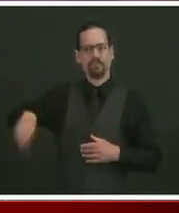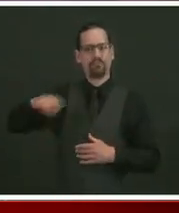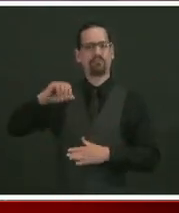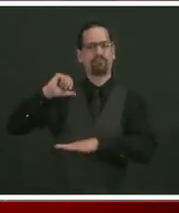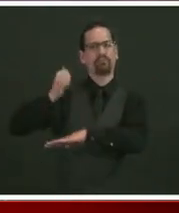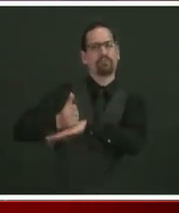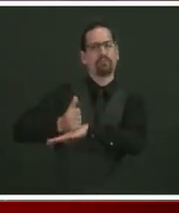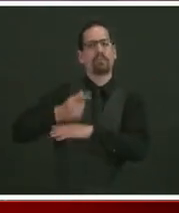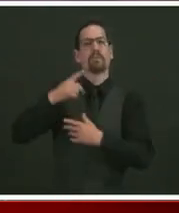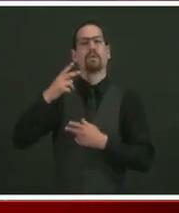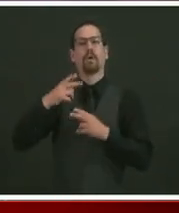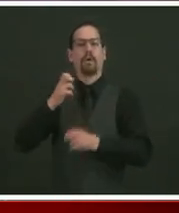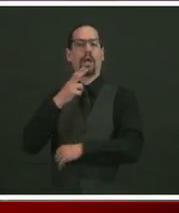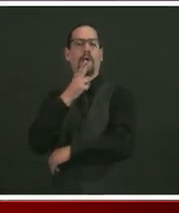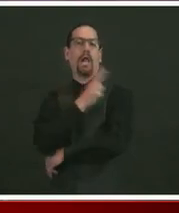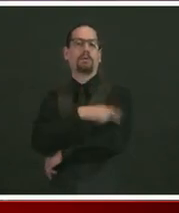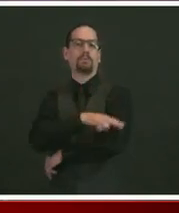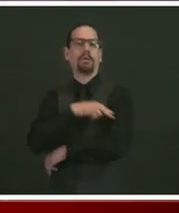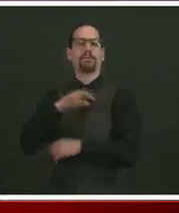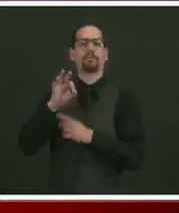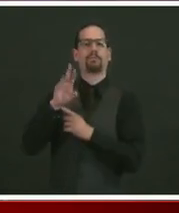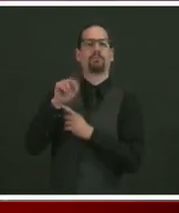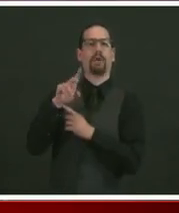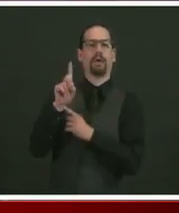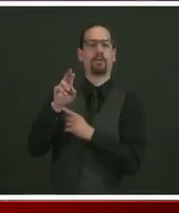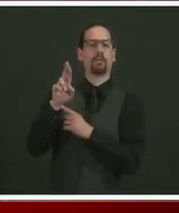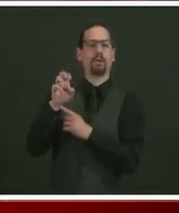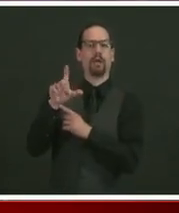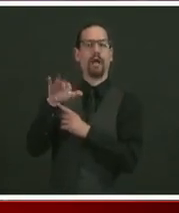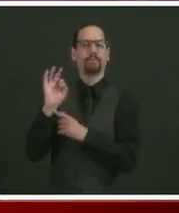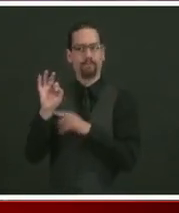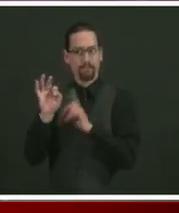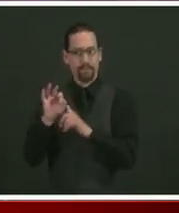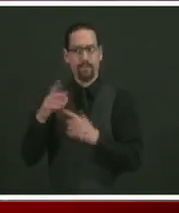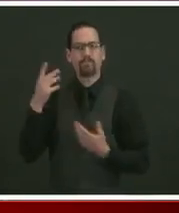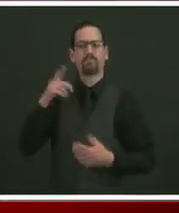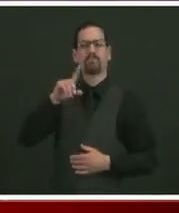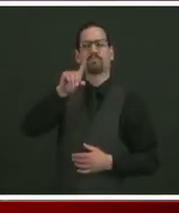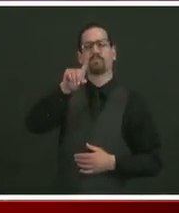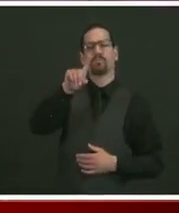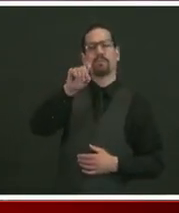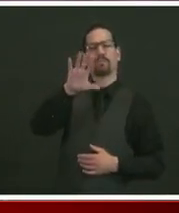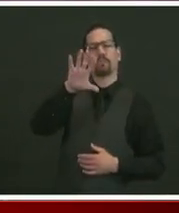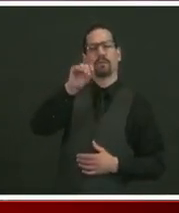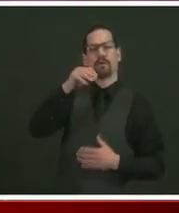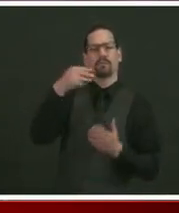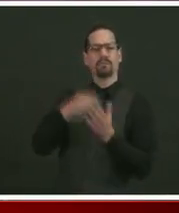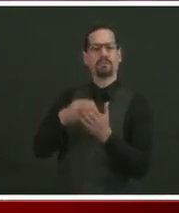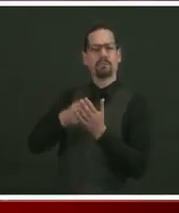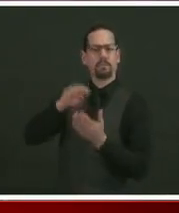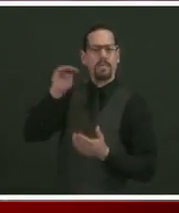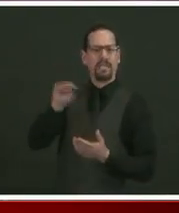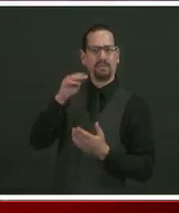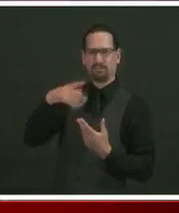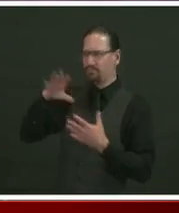to investing up to $150 million of the state's emergency COVID relief stimulus money from the